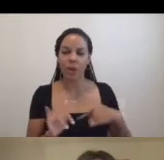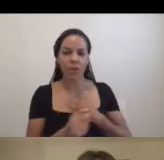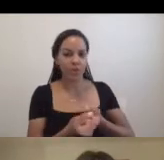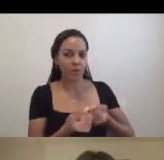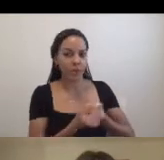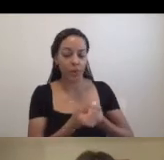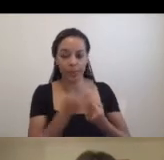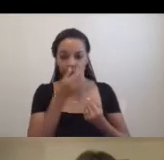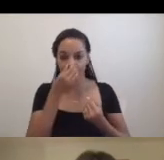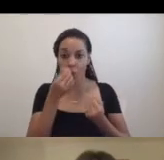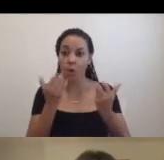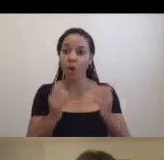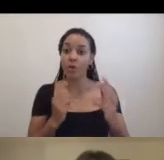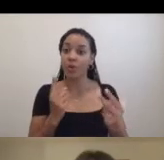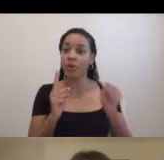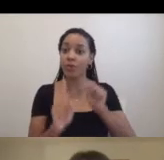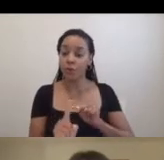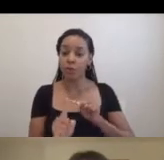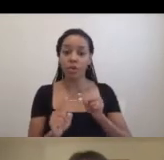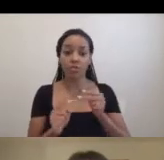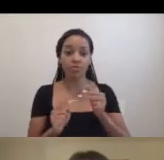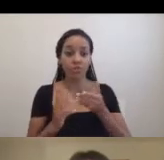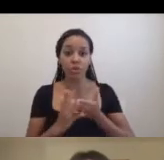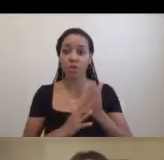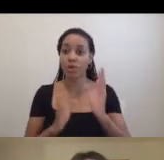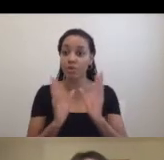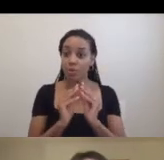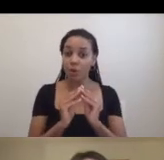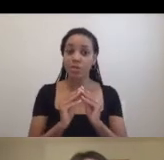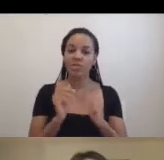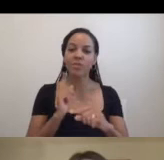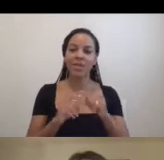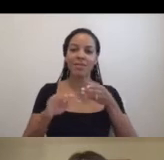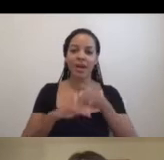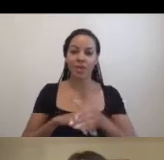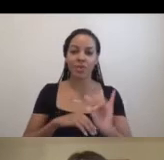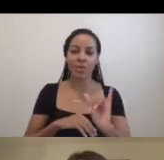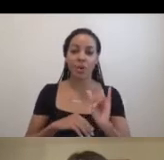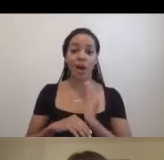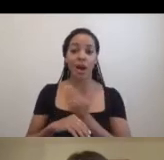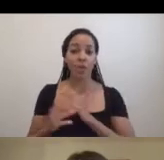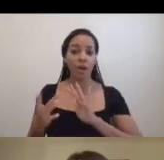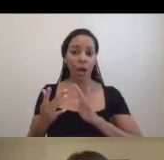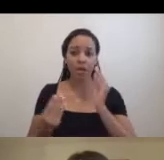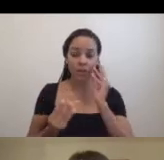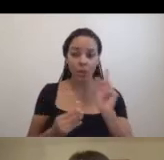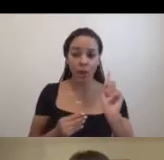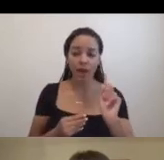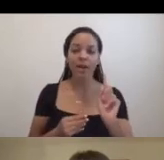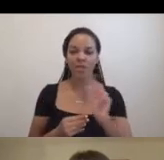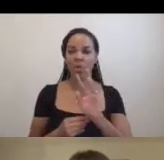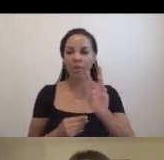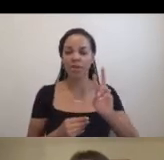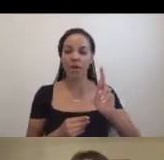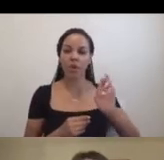want to hear from you throughout the symposium and after the symposium. You can find our contact on our website, rethinkingresidencies